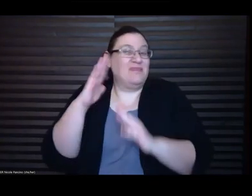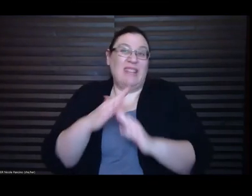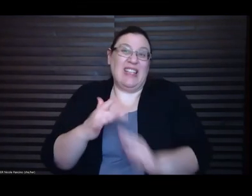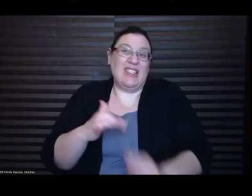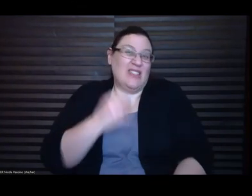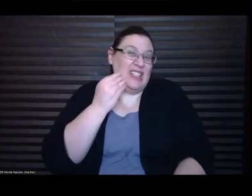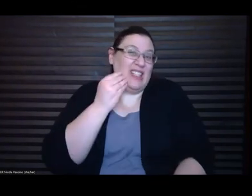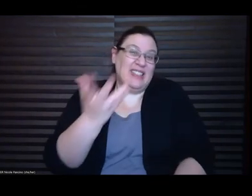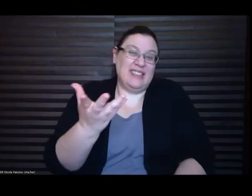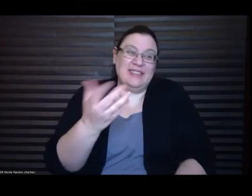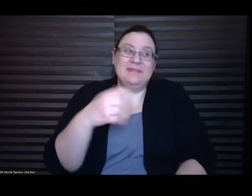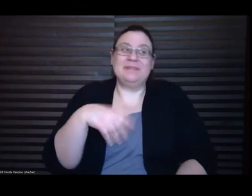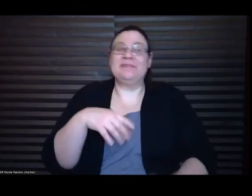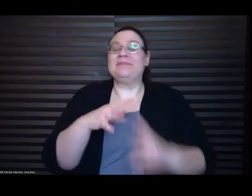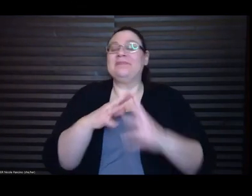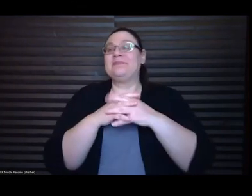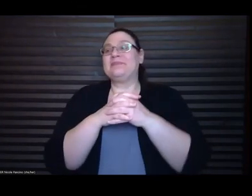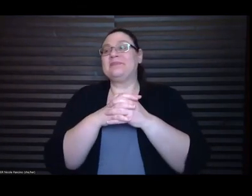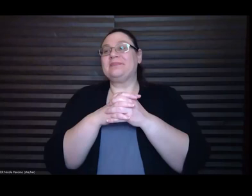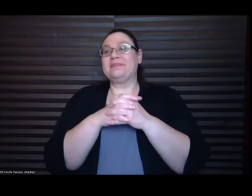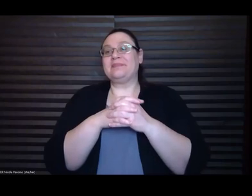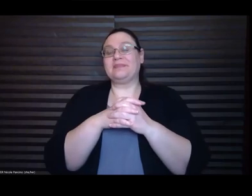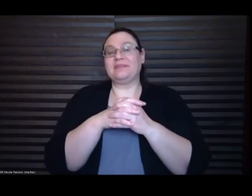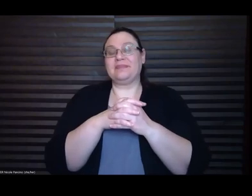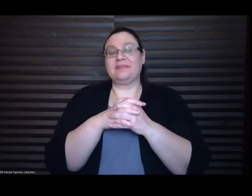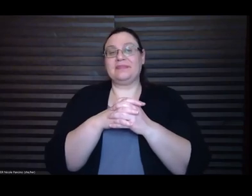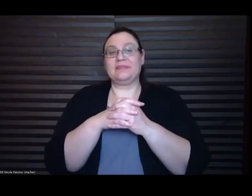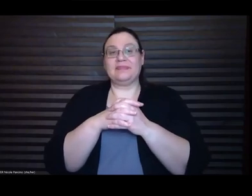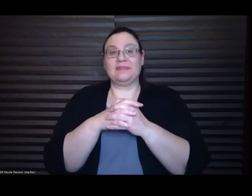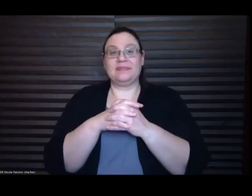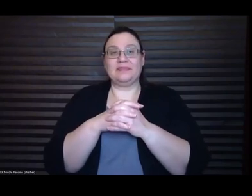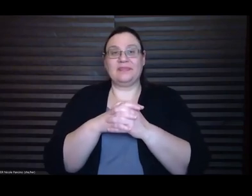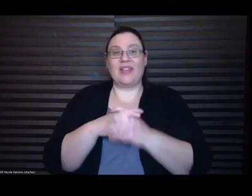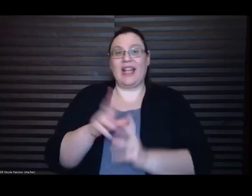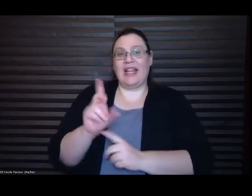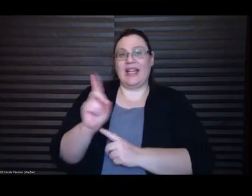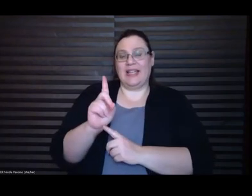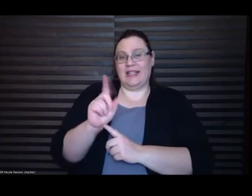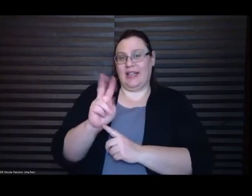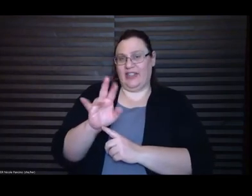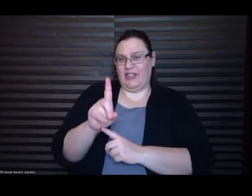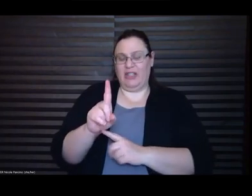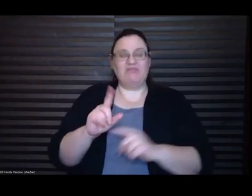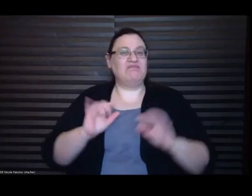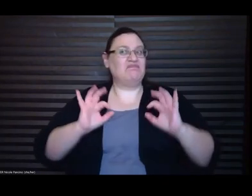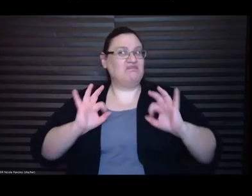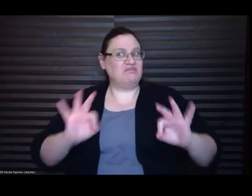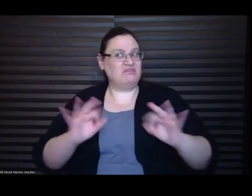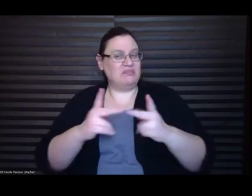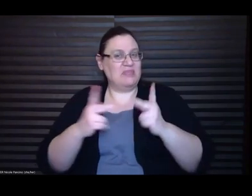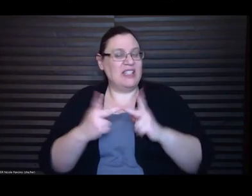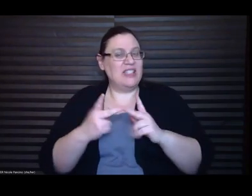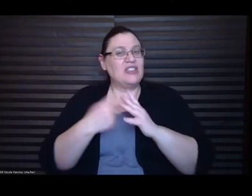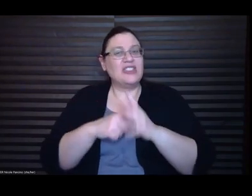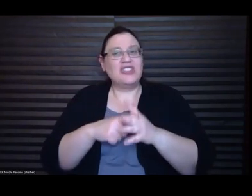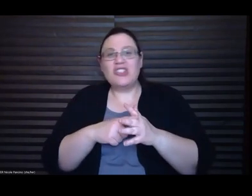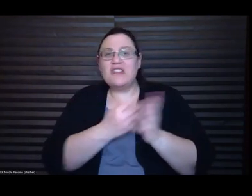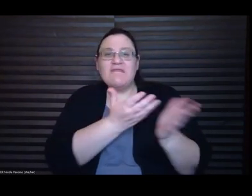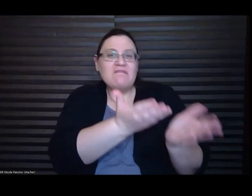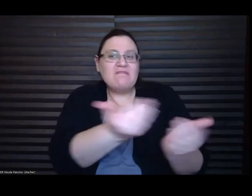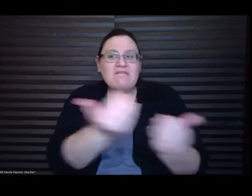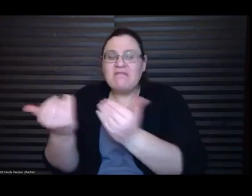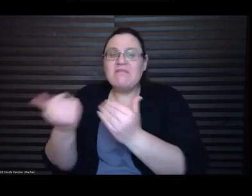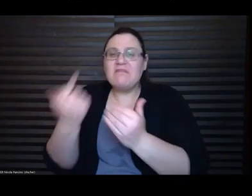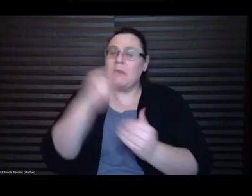I think this is a great place to, to start hearing from, from each of you read from your work now that we've gotten a little background